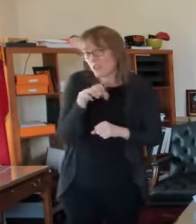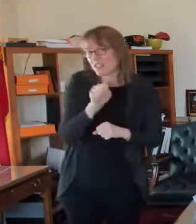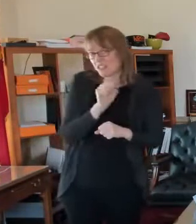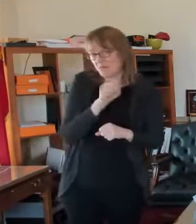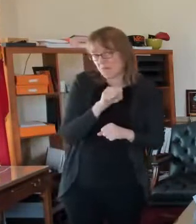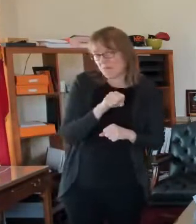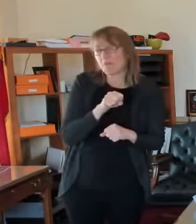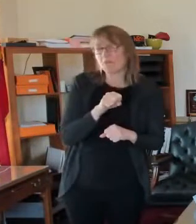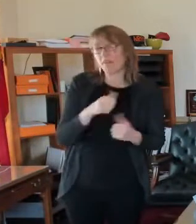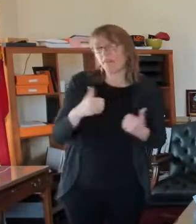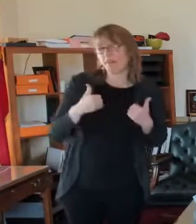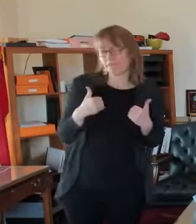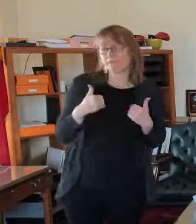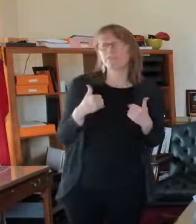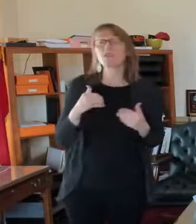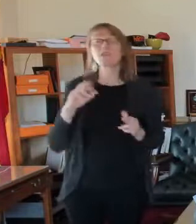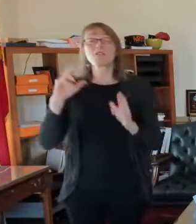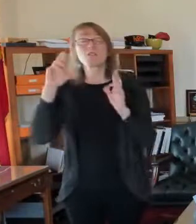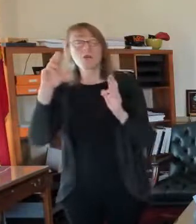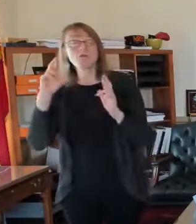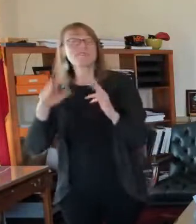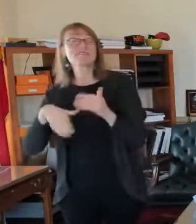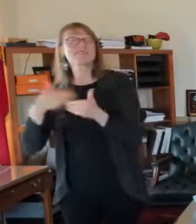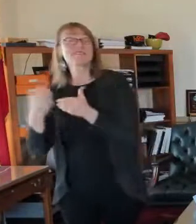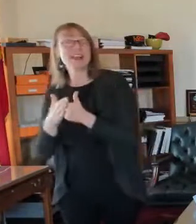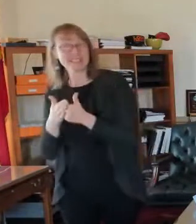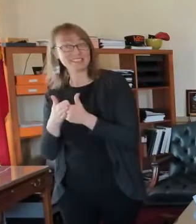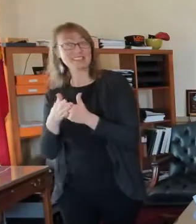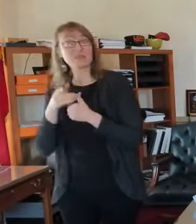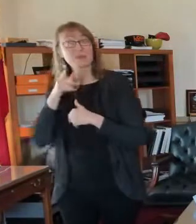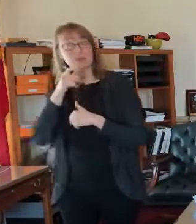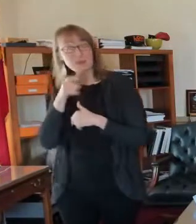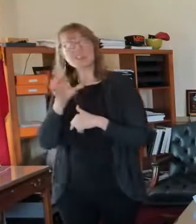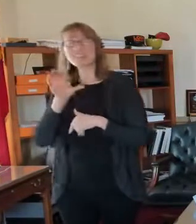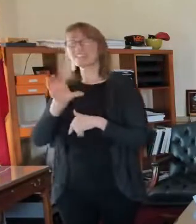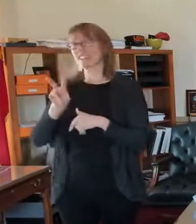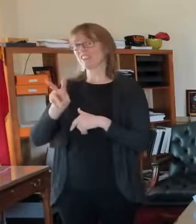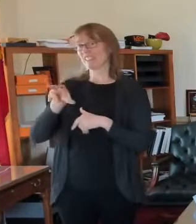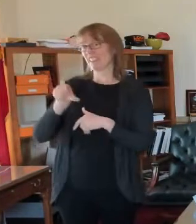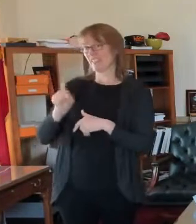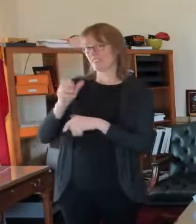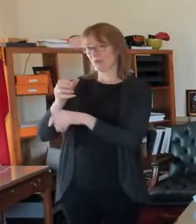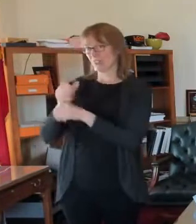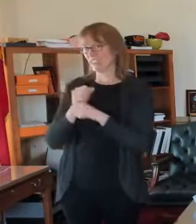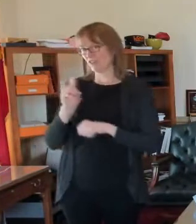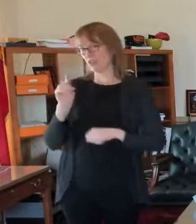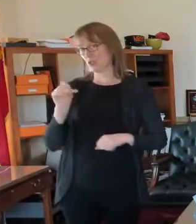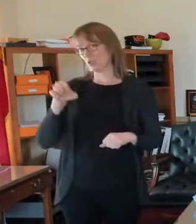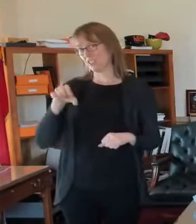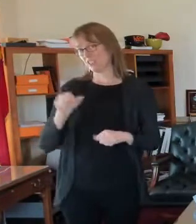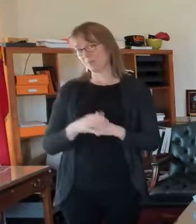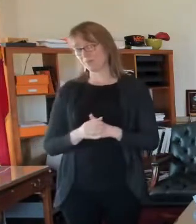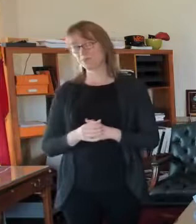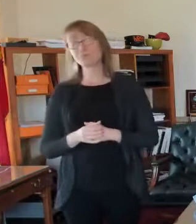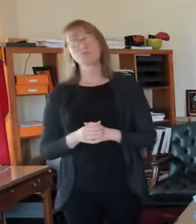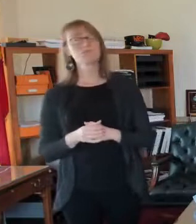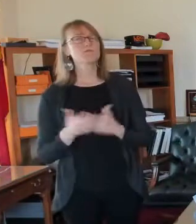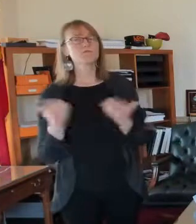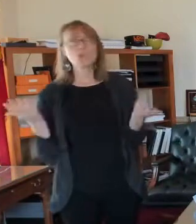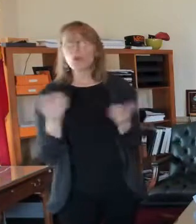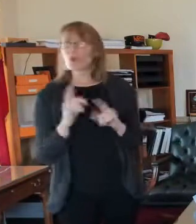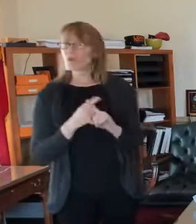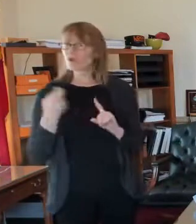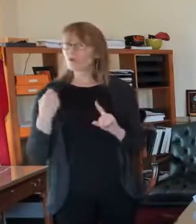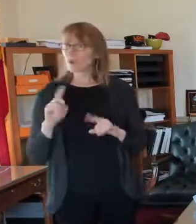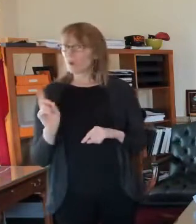will have some doses as well. These are doses that are leftover from those that